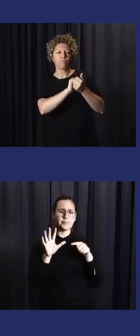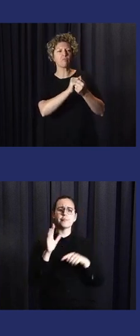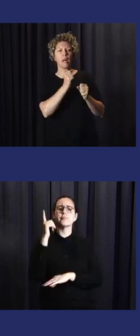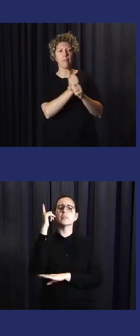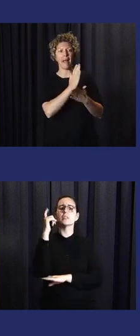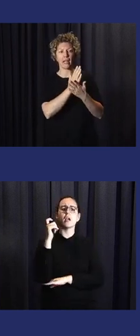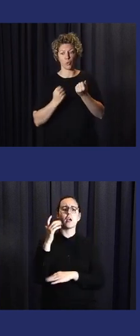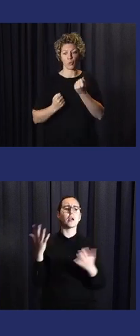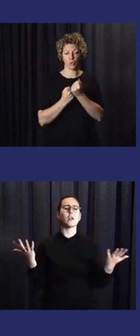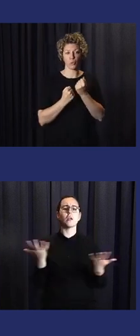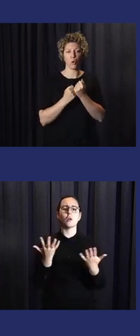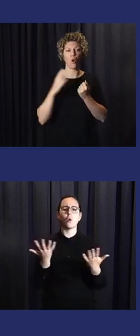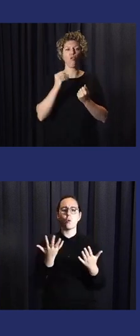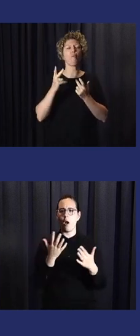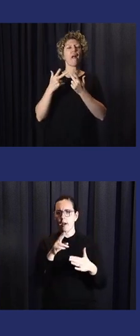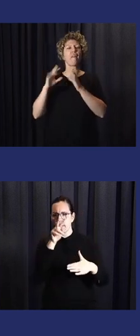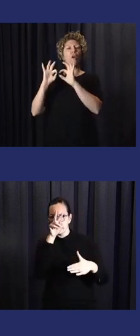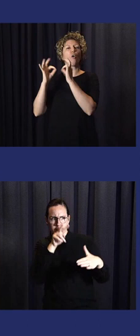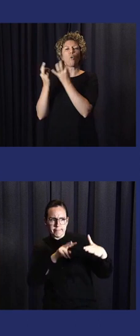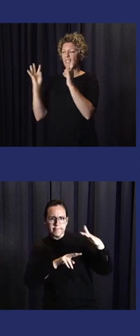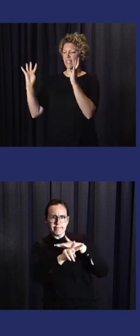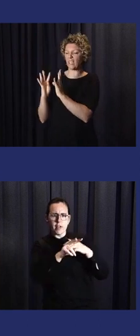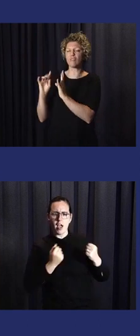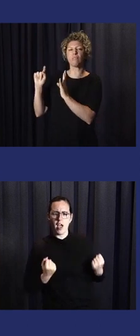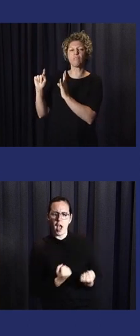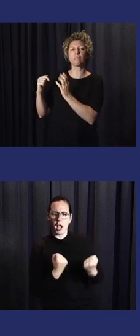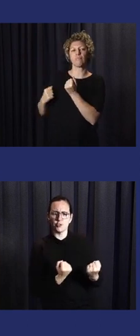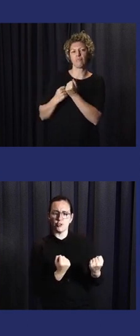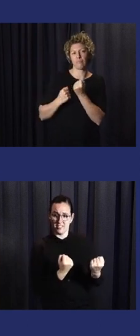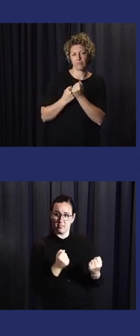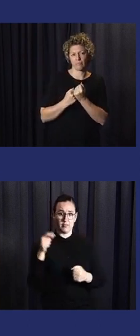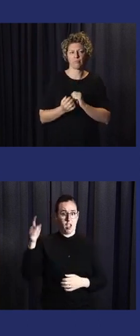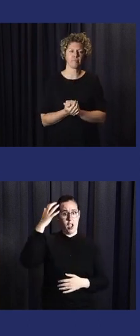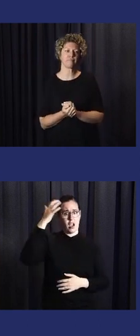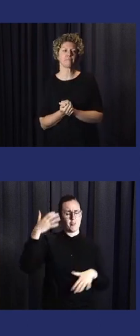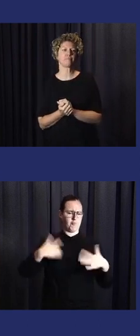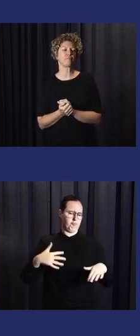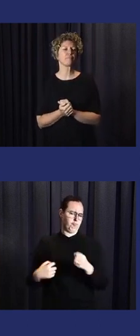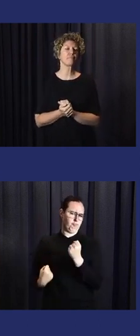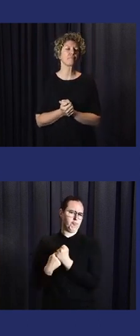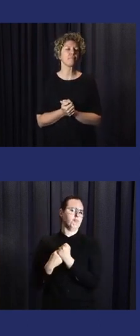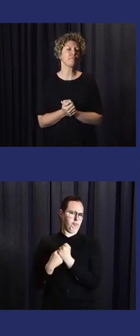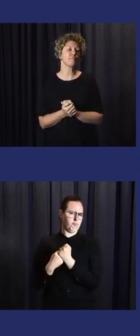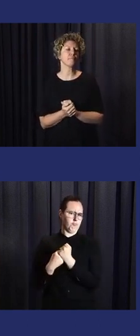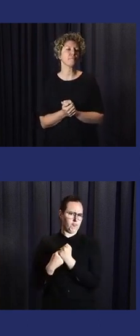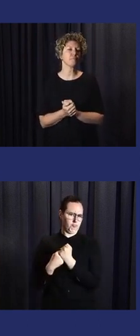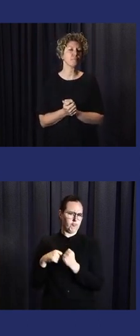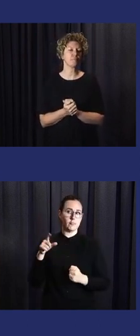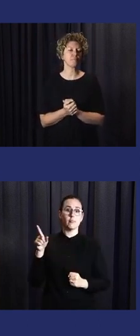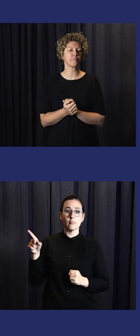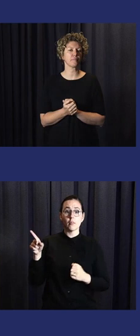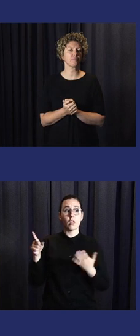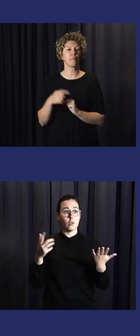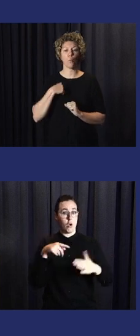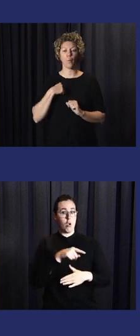implemented anticipatory action in collaboration with the government. Support from our partner national society like